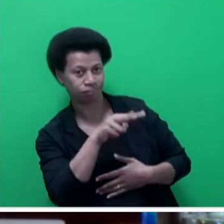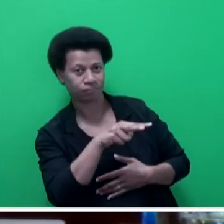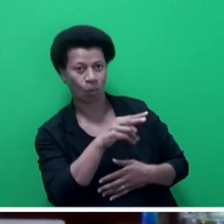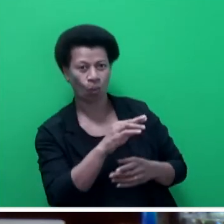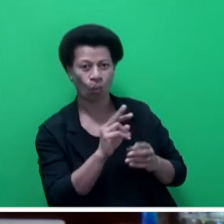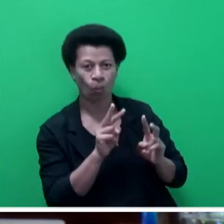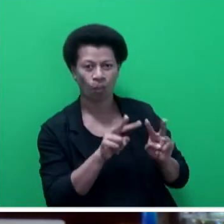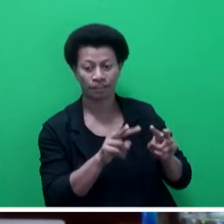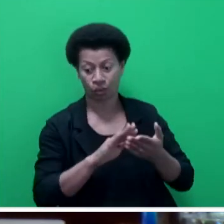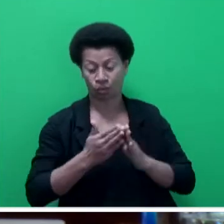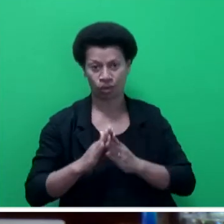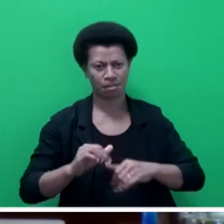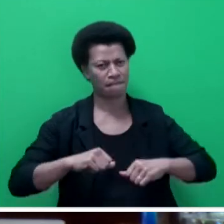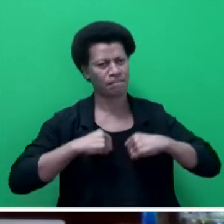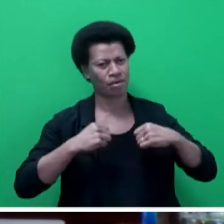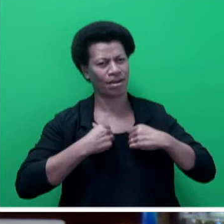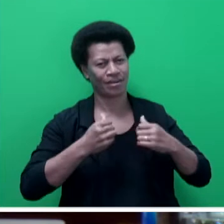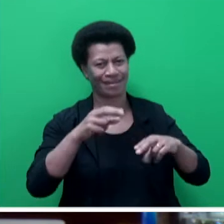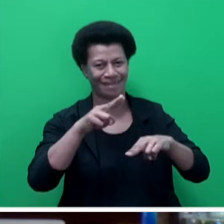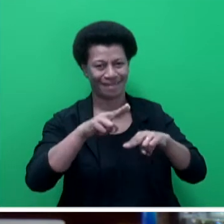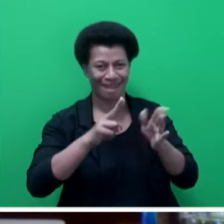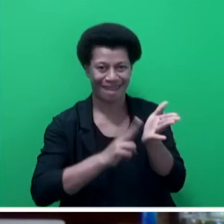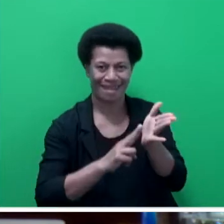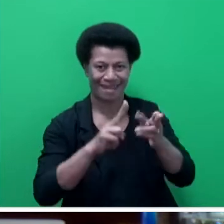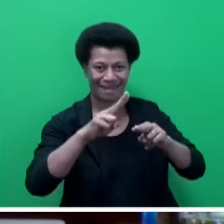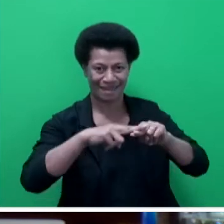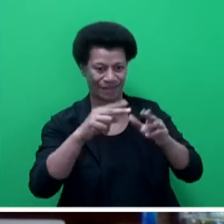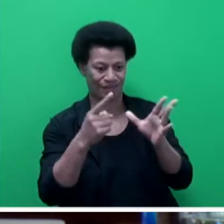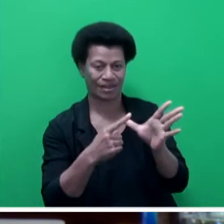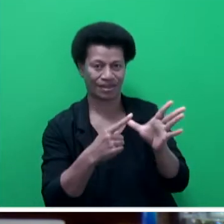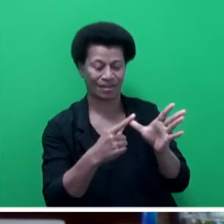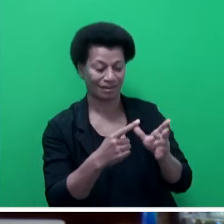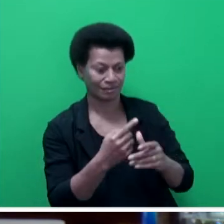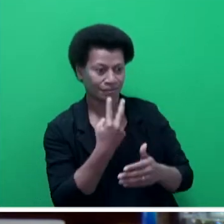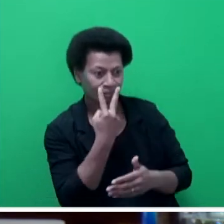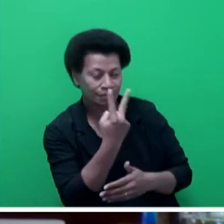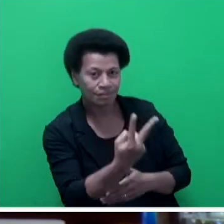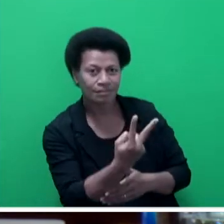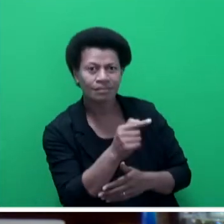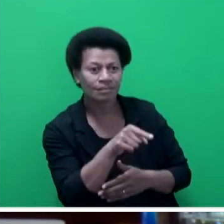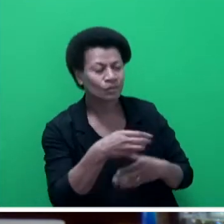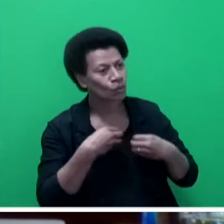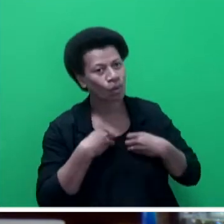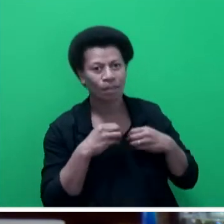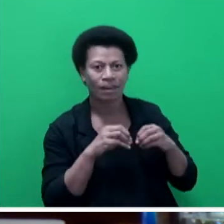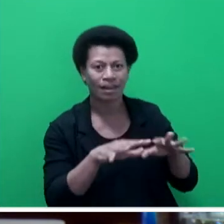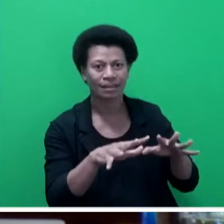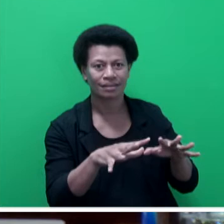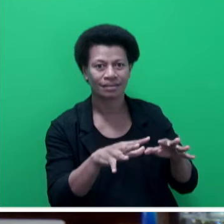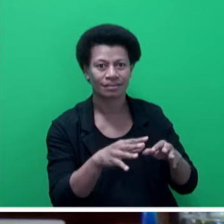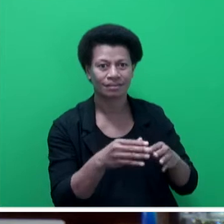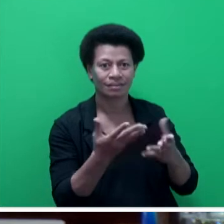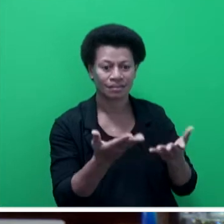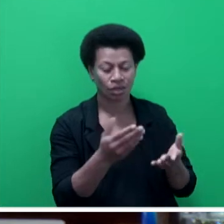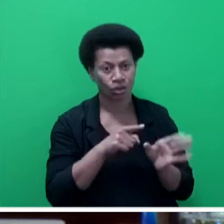the community and the NFA as we witnessed how this initiative has completely transformed the youth